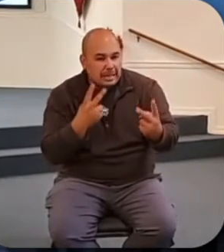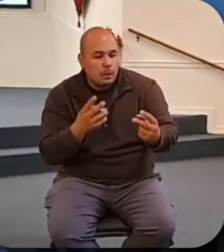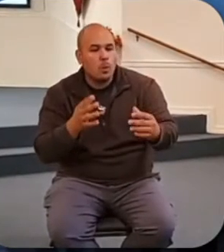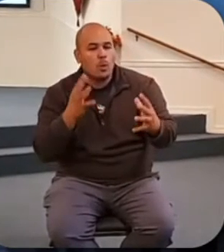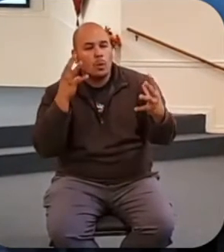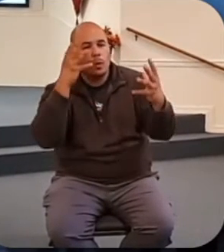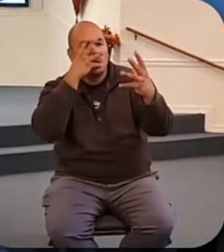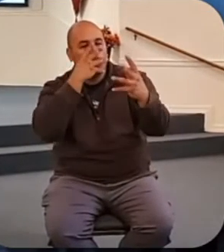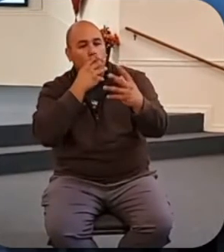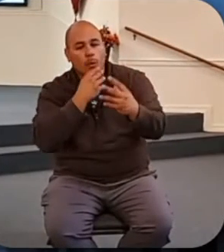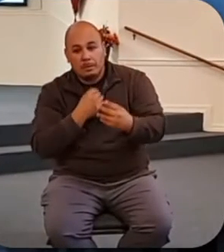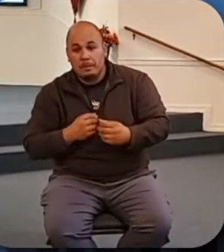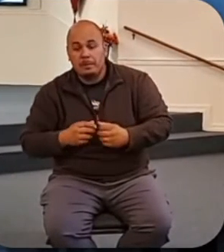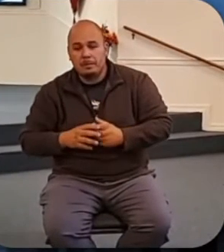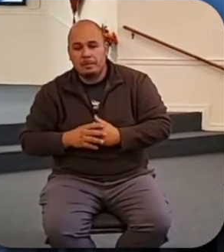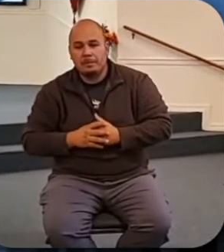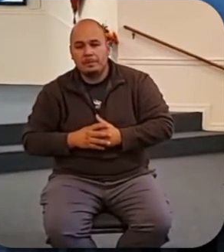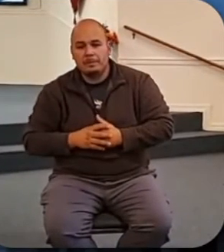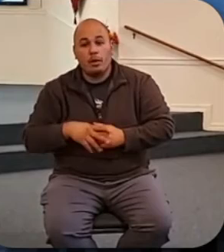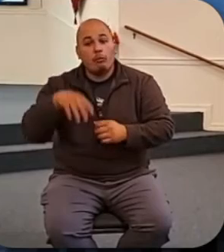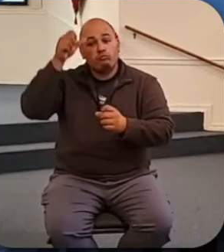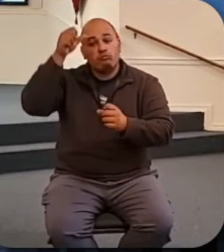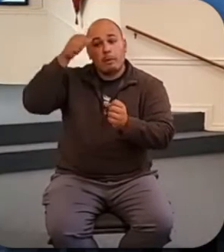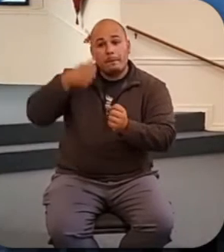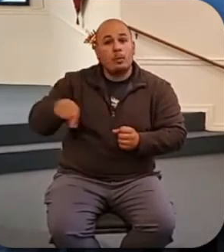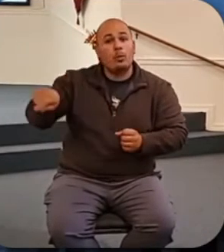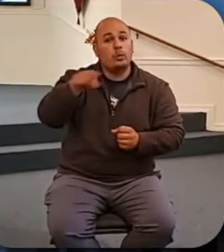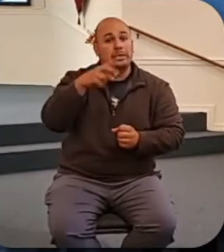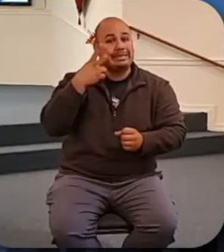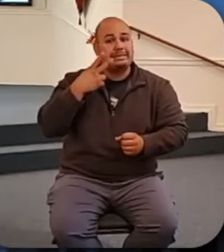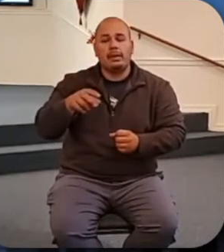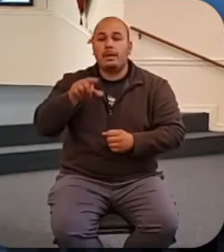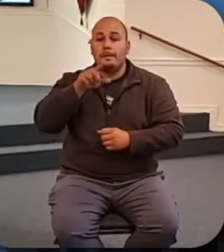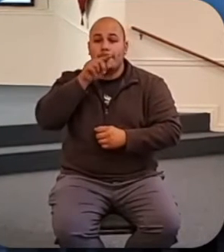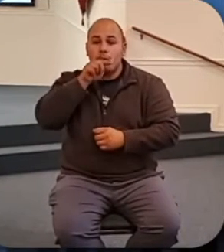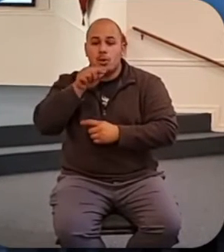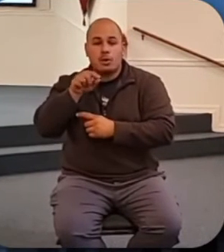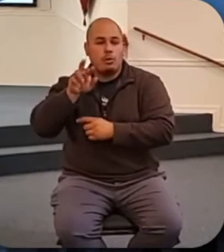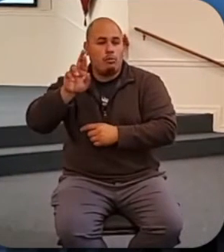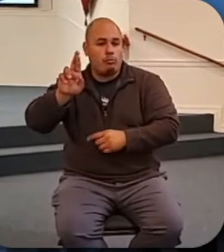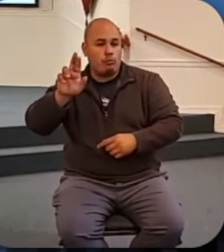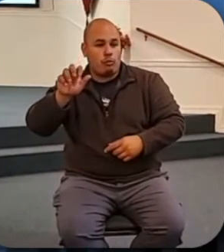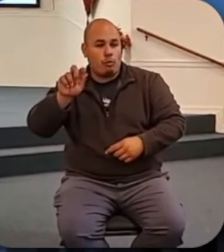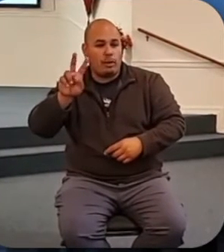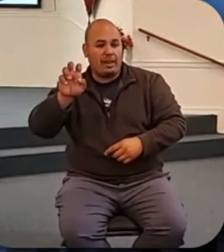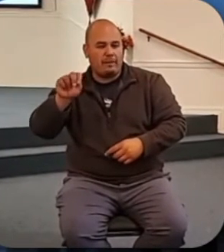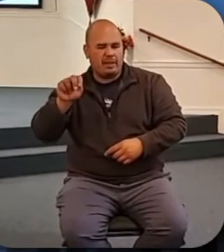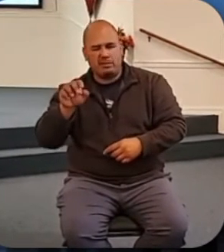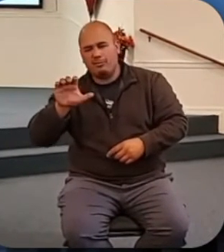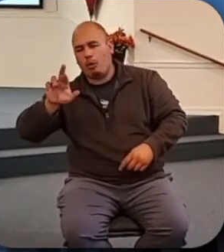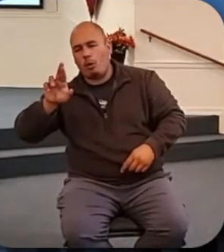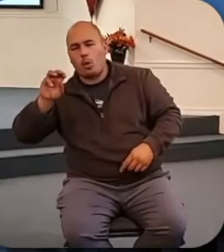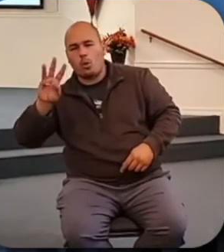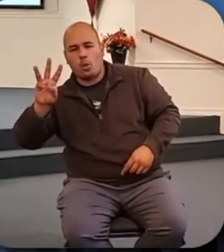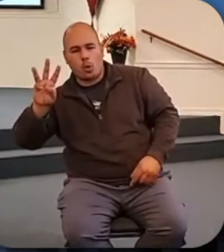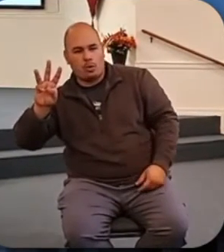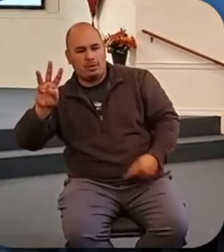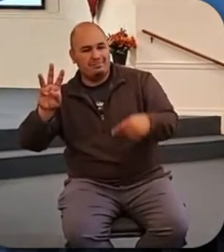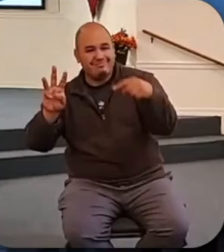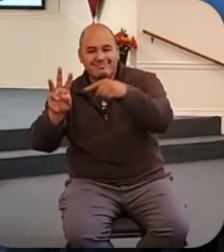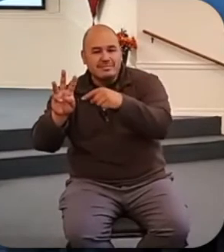food for the ravens. Remember that next time you see a raven or even a crow flying around and they're not sowing or